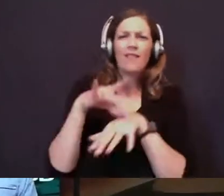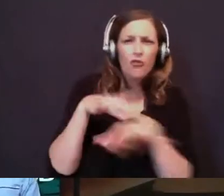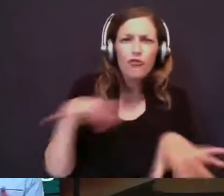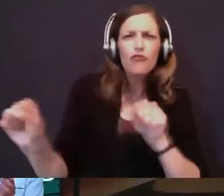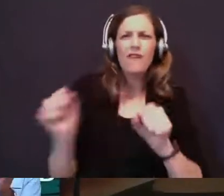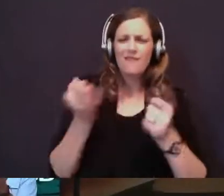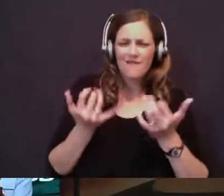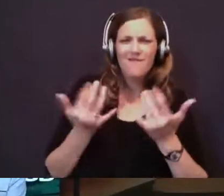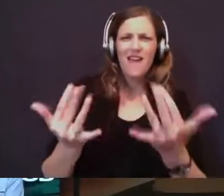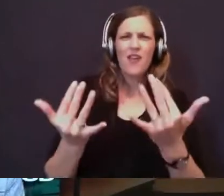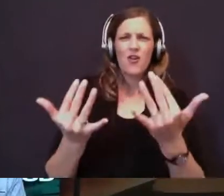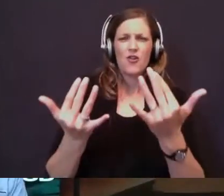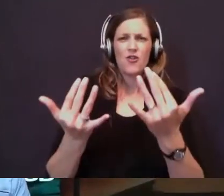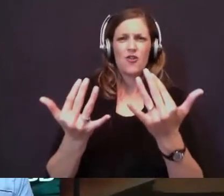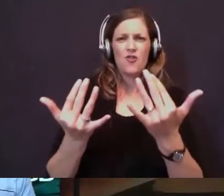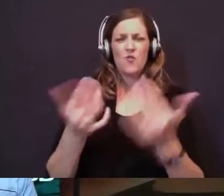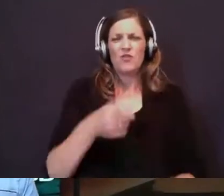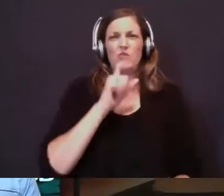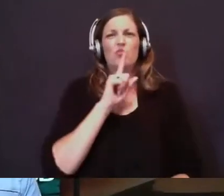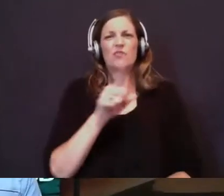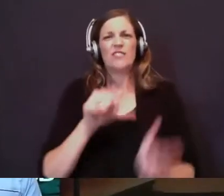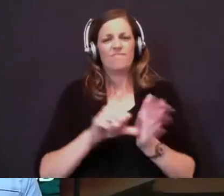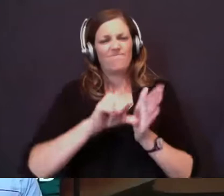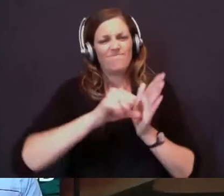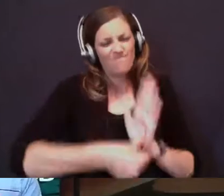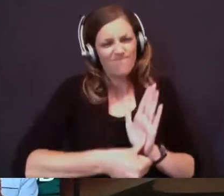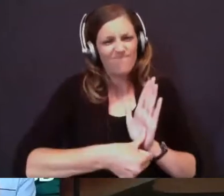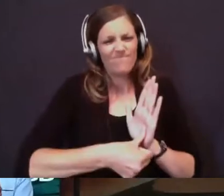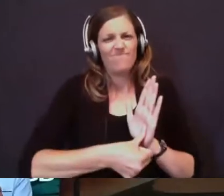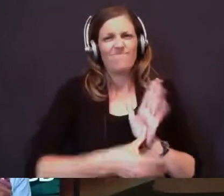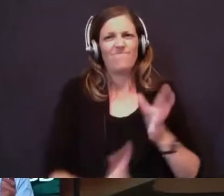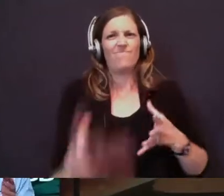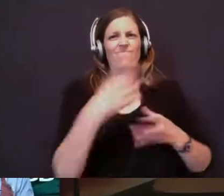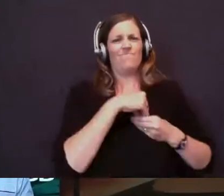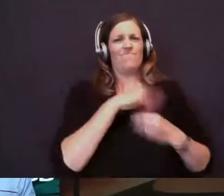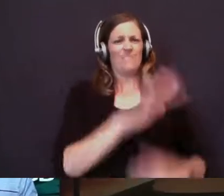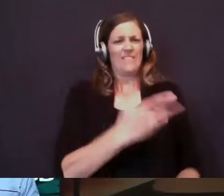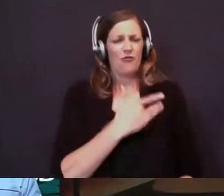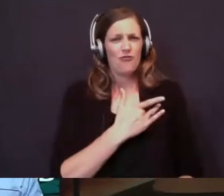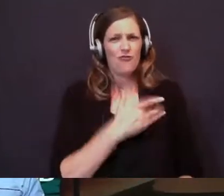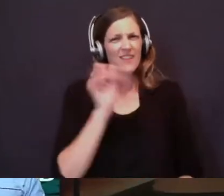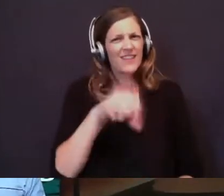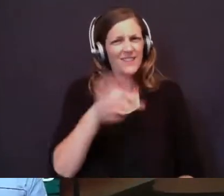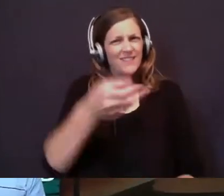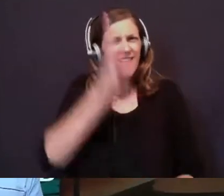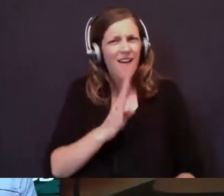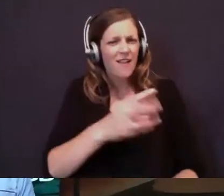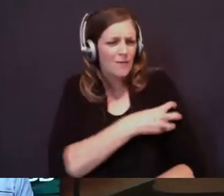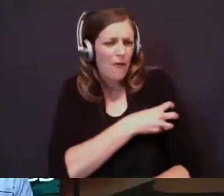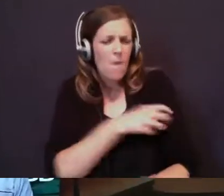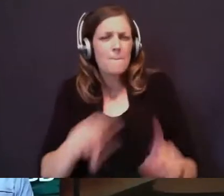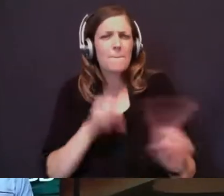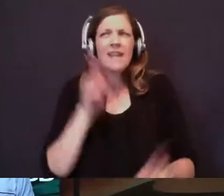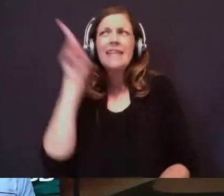was to drill into Elijah's heart that yes, God is powerful, but he's doing